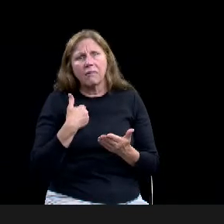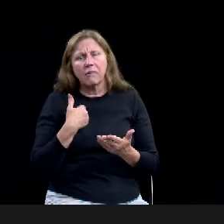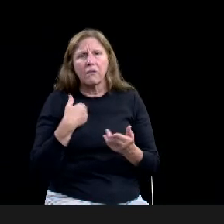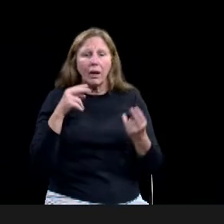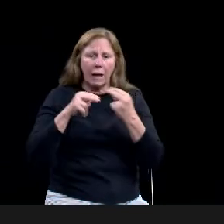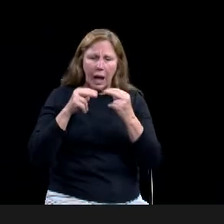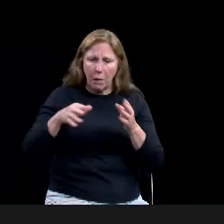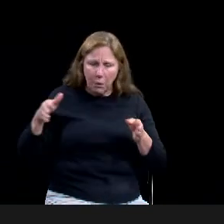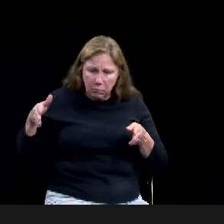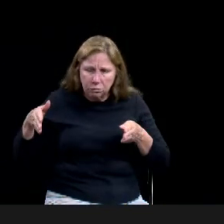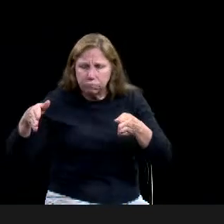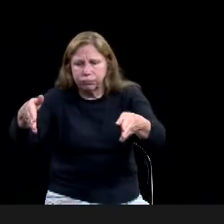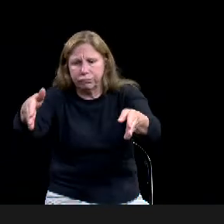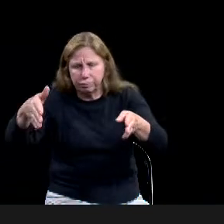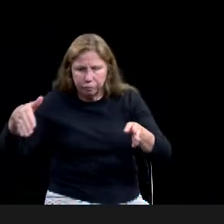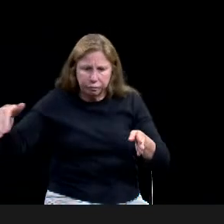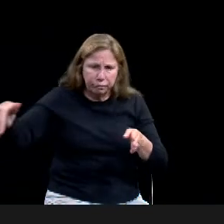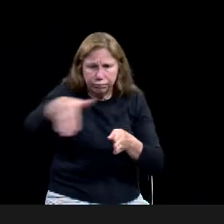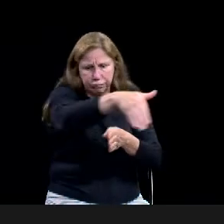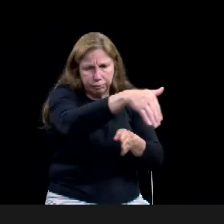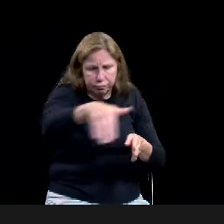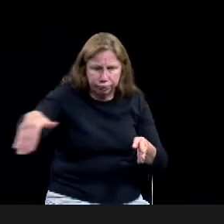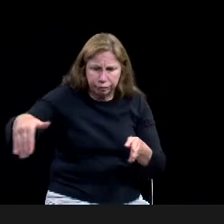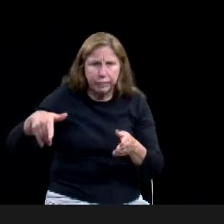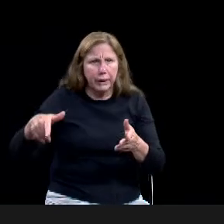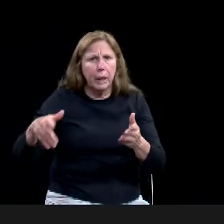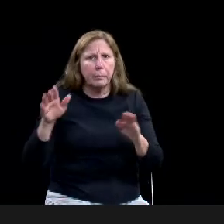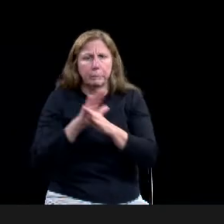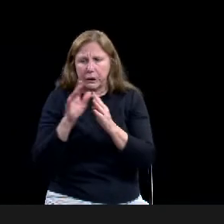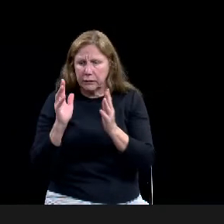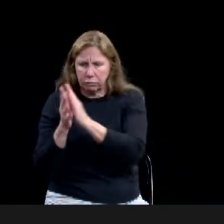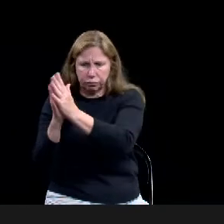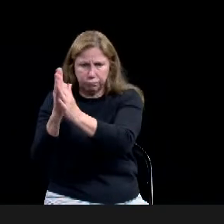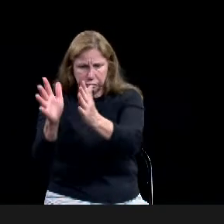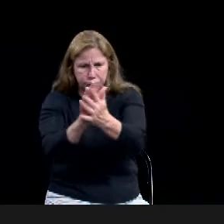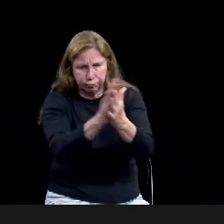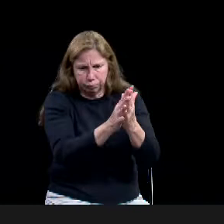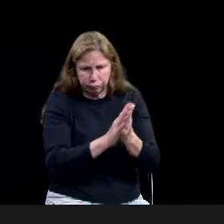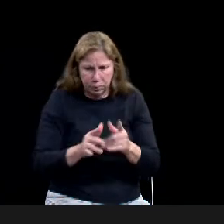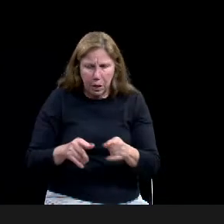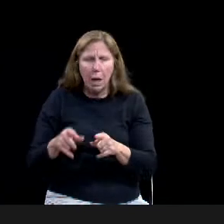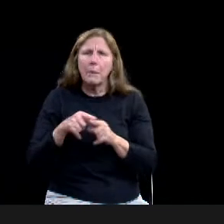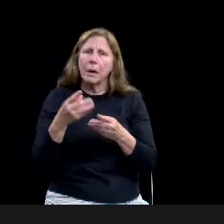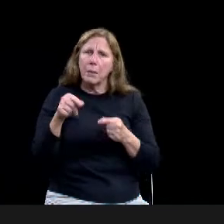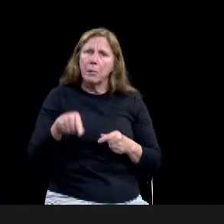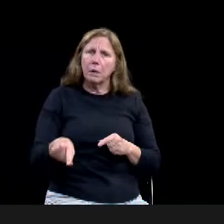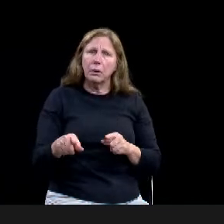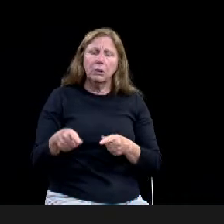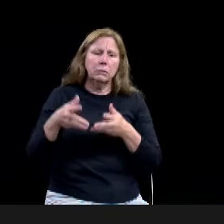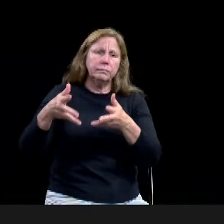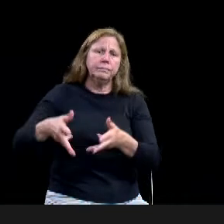been residential as far as we know in its entirety. Um, could it not be again?